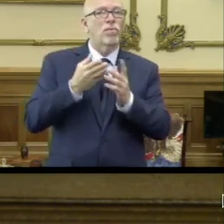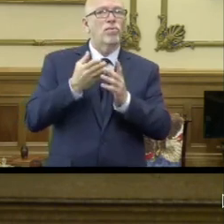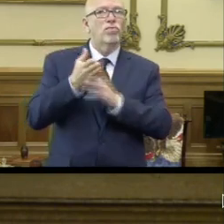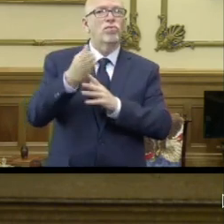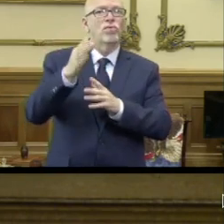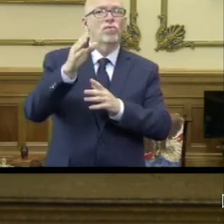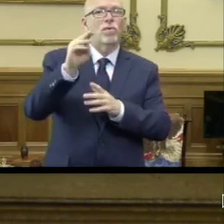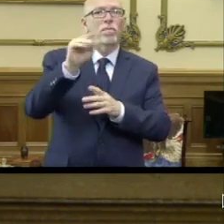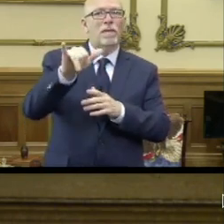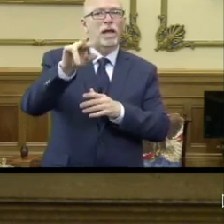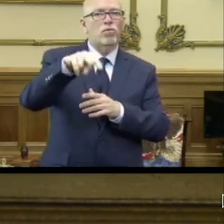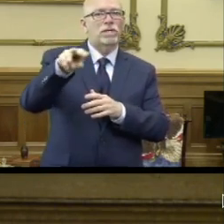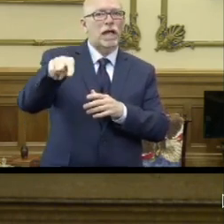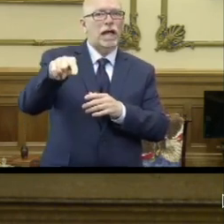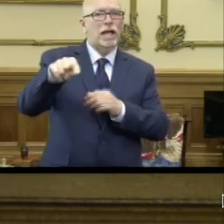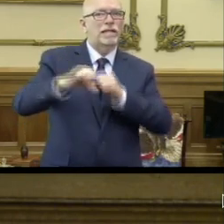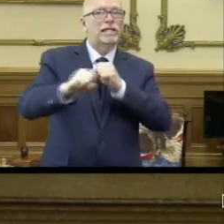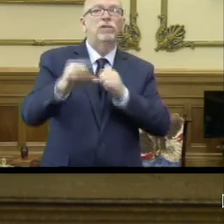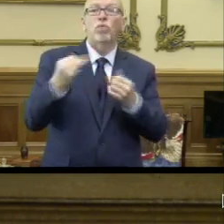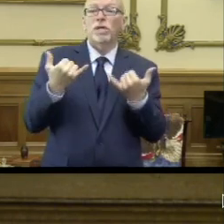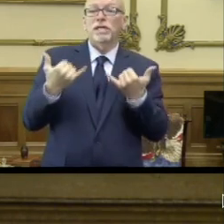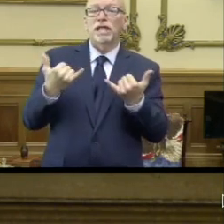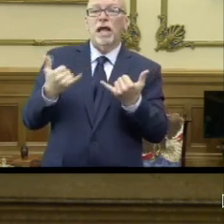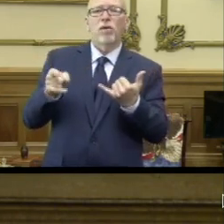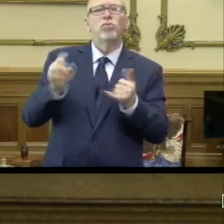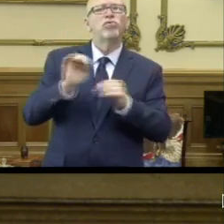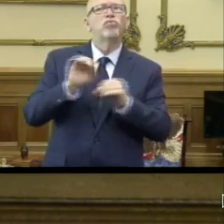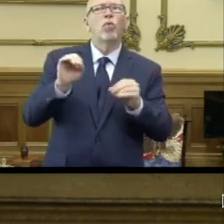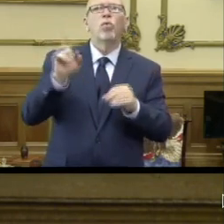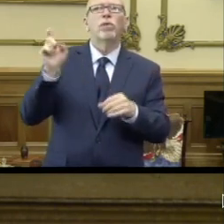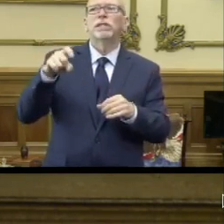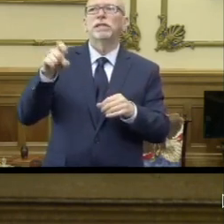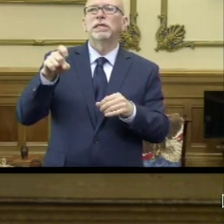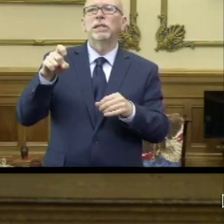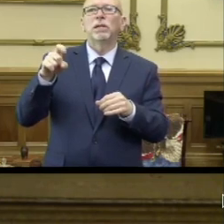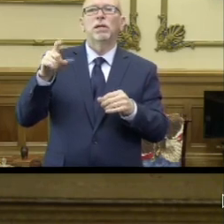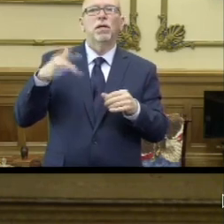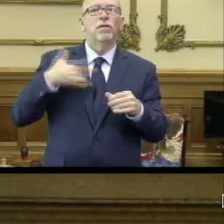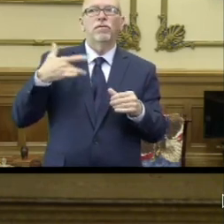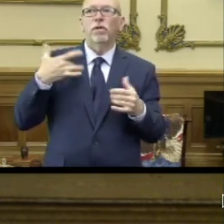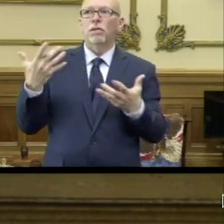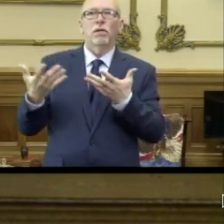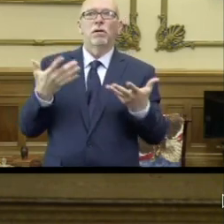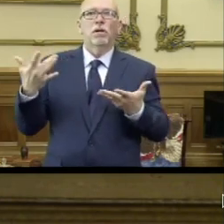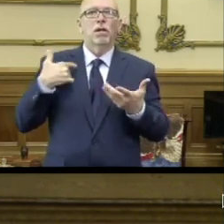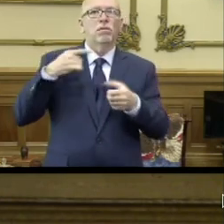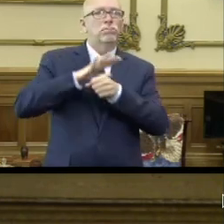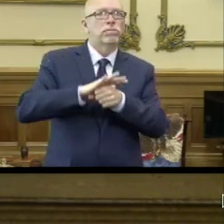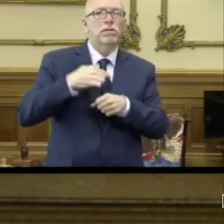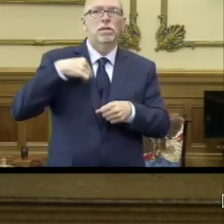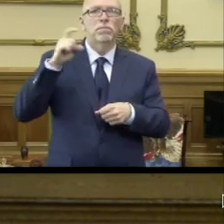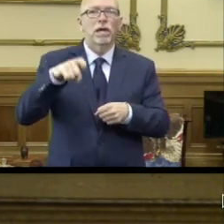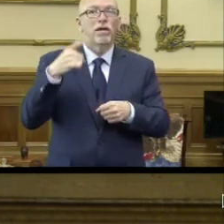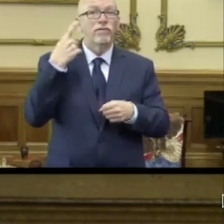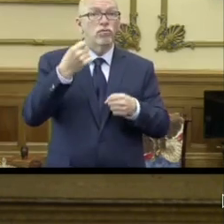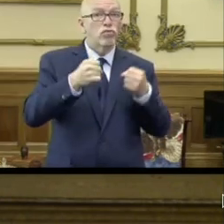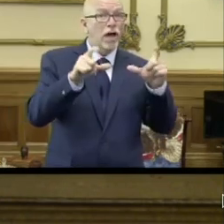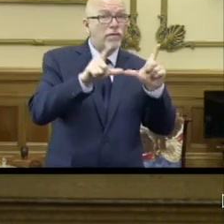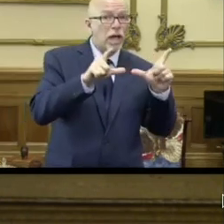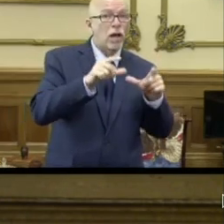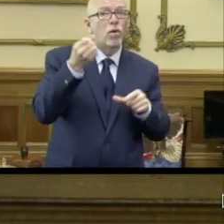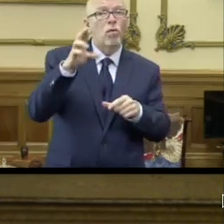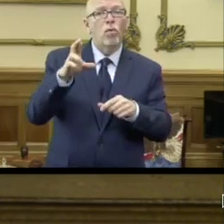22nd of May. So as of right now, there is no need to feel a pressure either on a driver's license